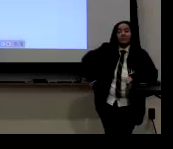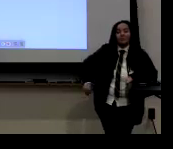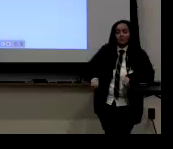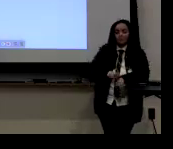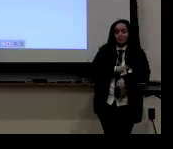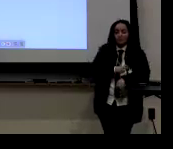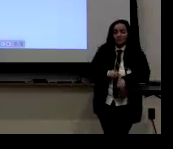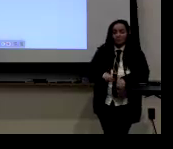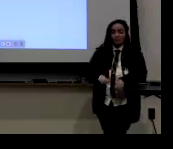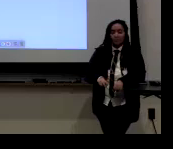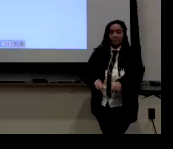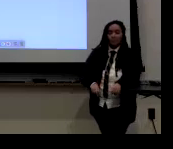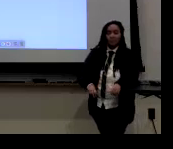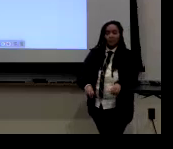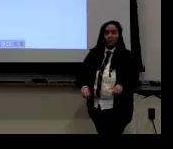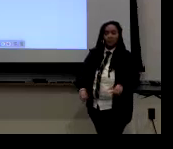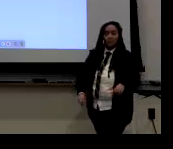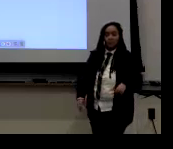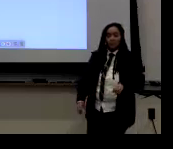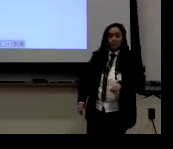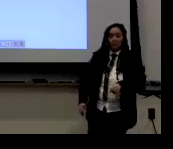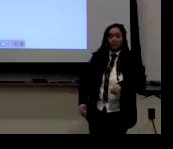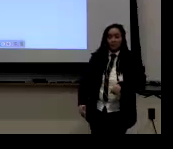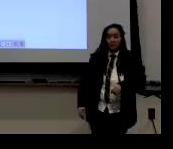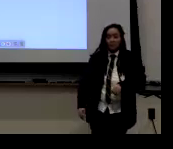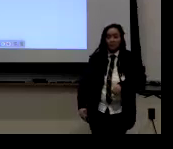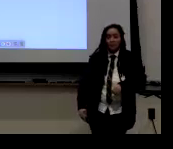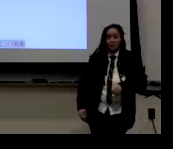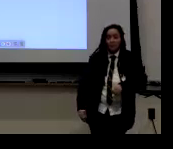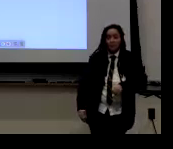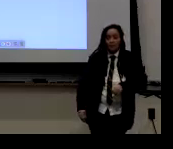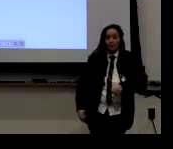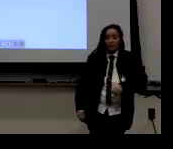signing styles can appear at other levels of language, like syntax?